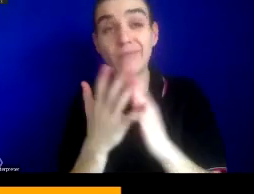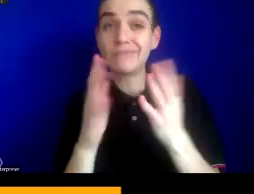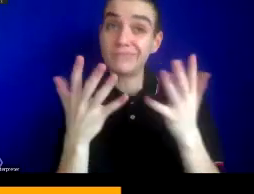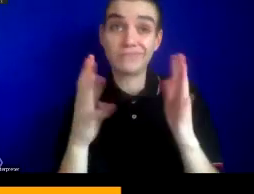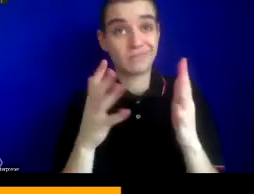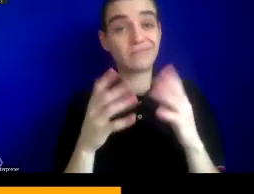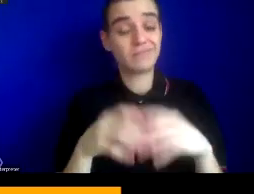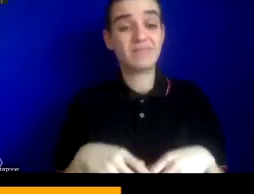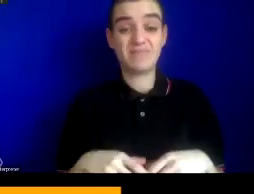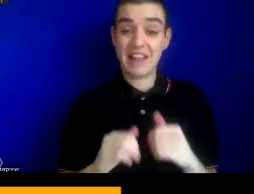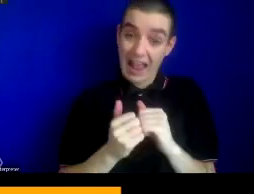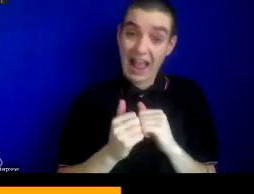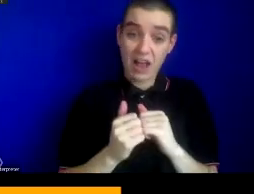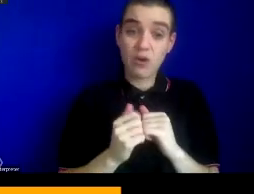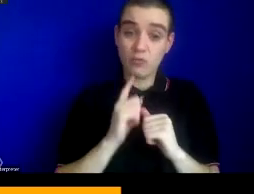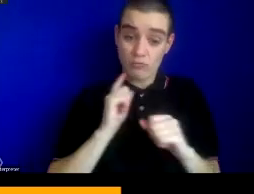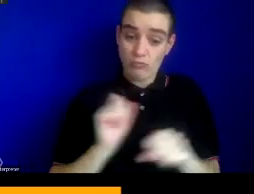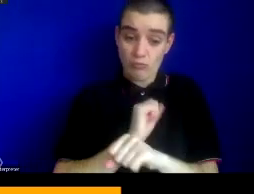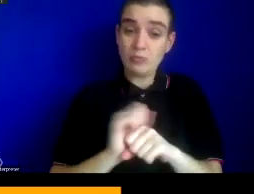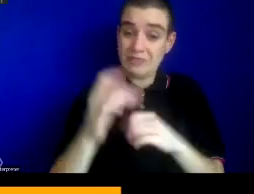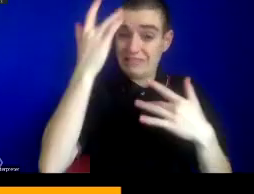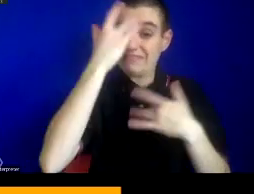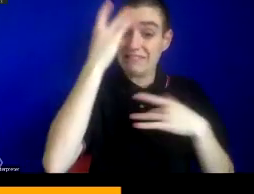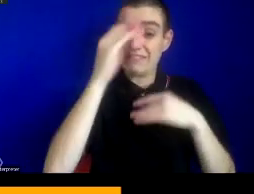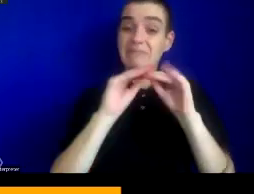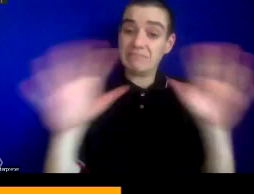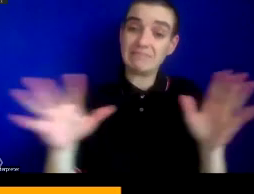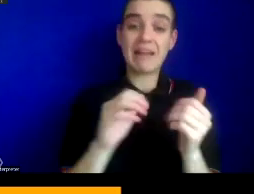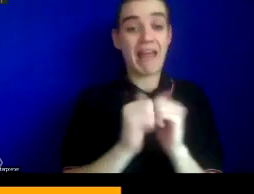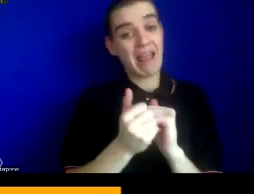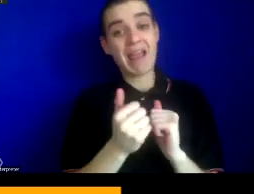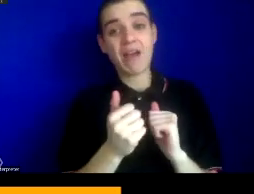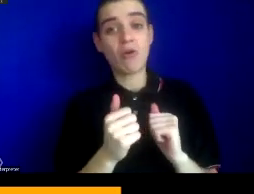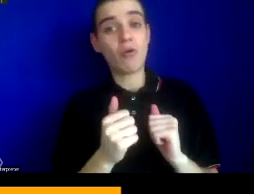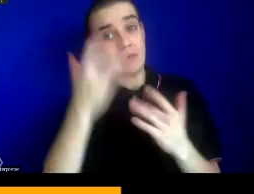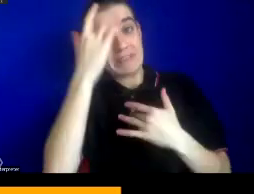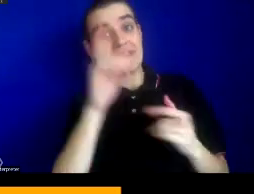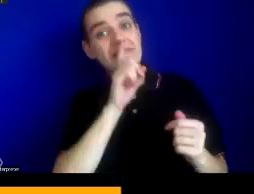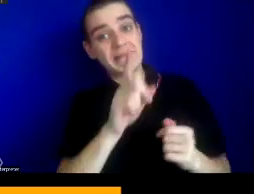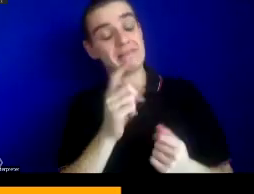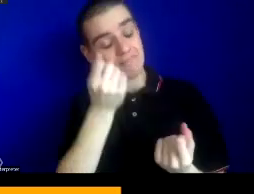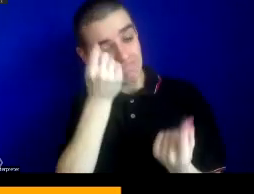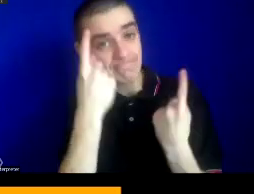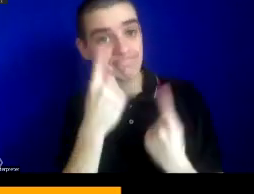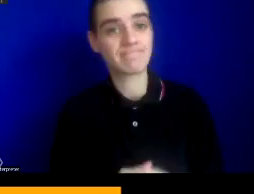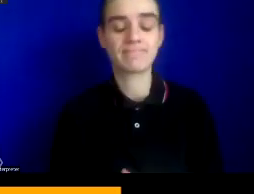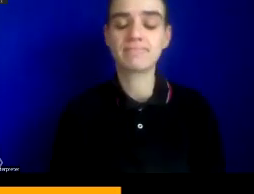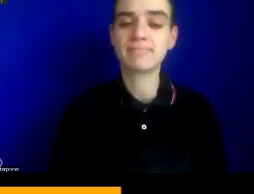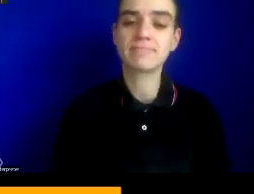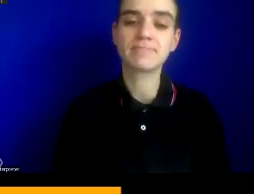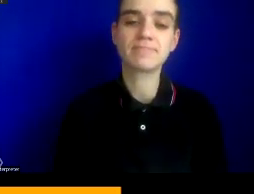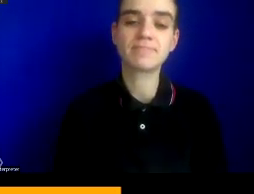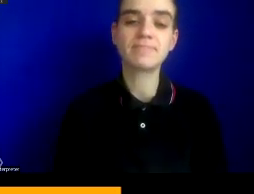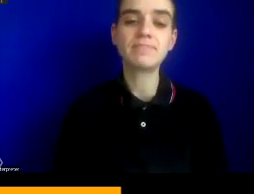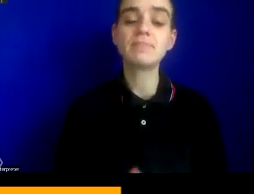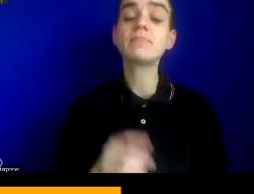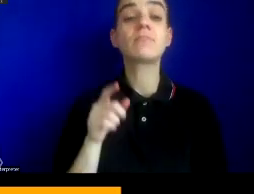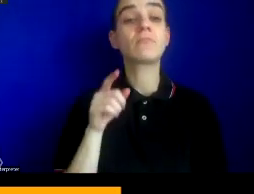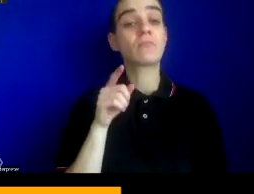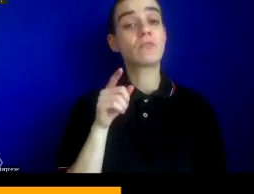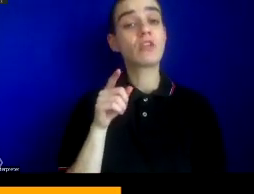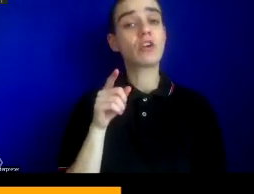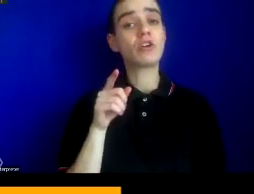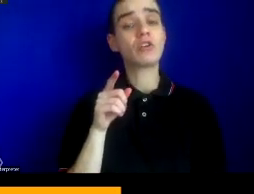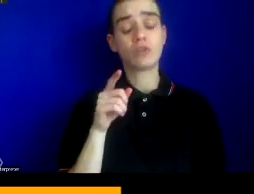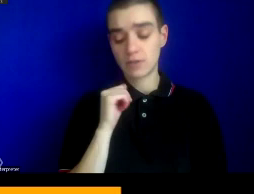frame through which disease threat will be understood in global politics for the next two centuries. Shelley sketches out simply and